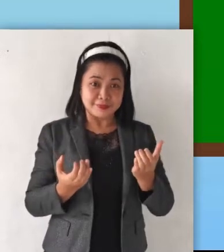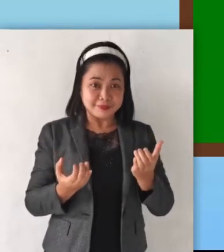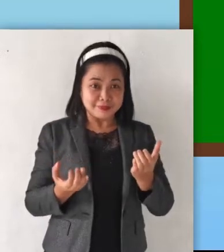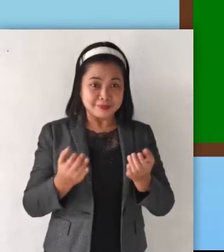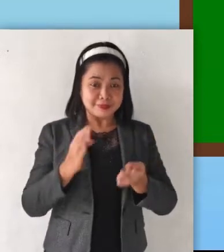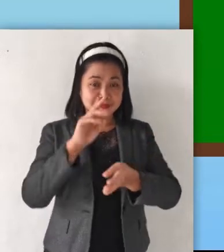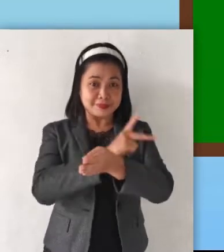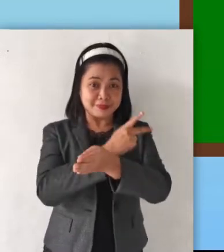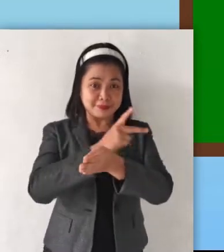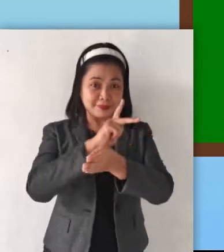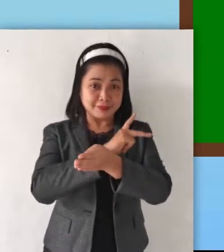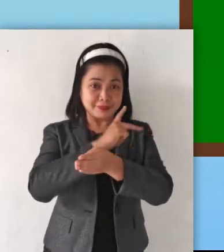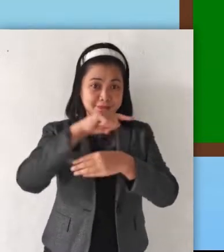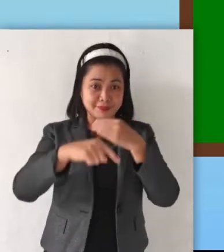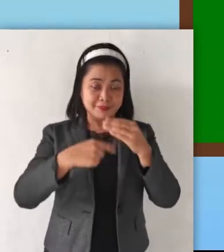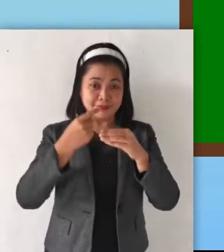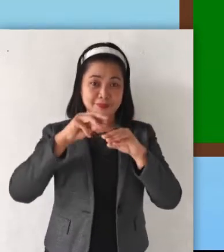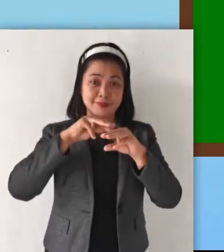about matter?